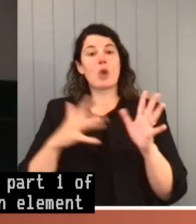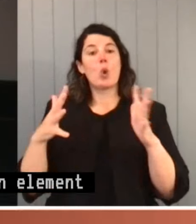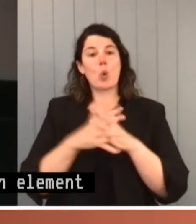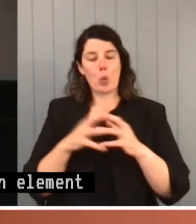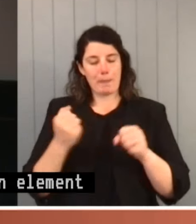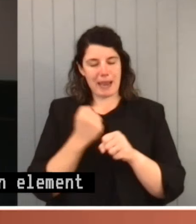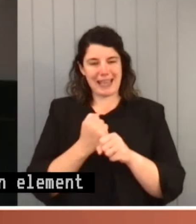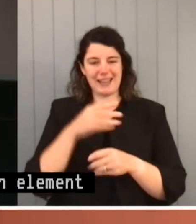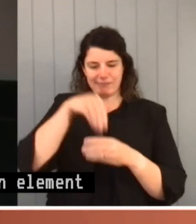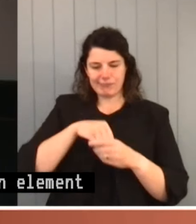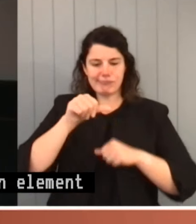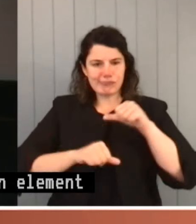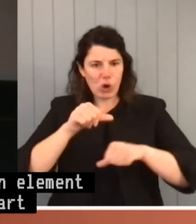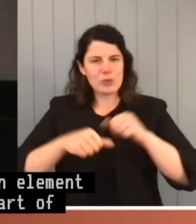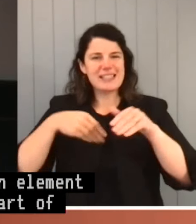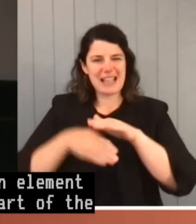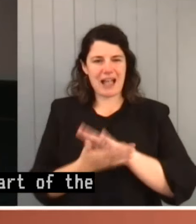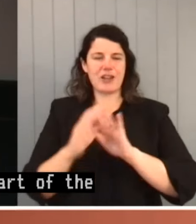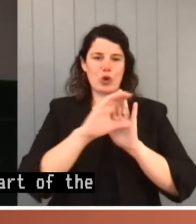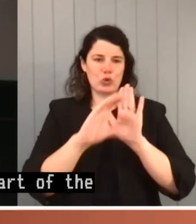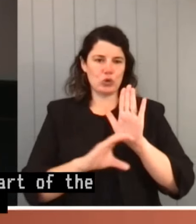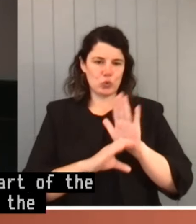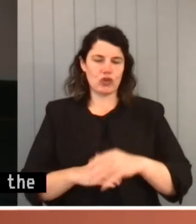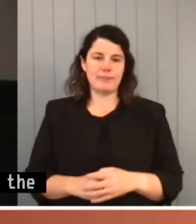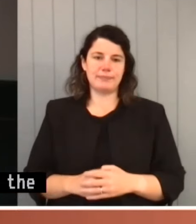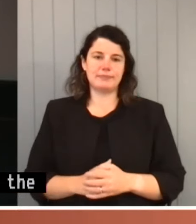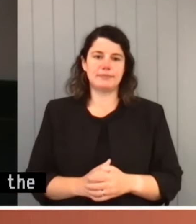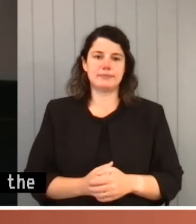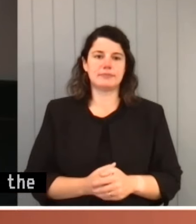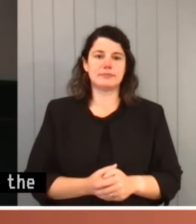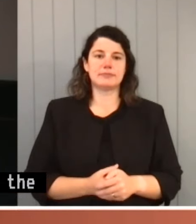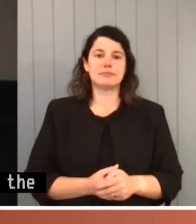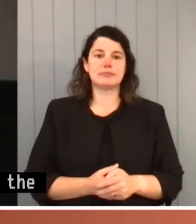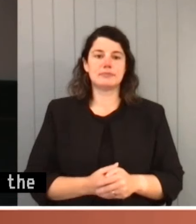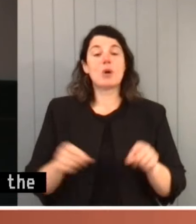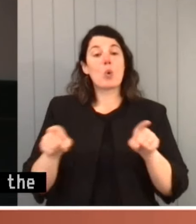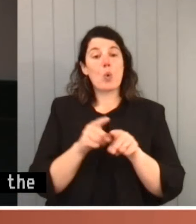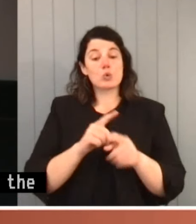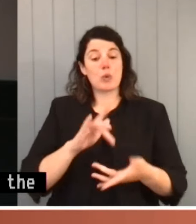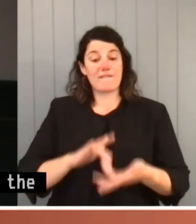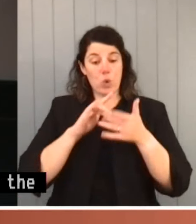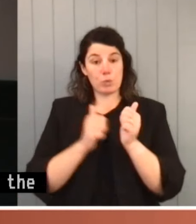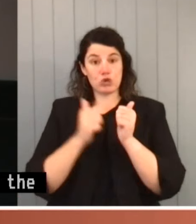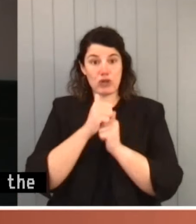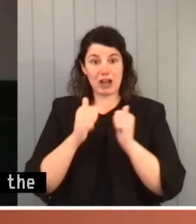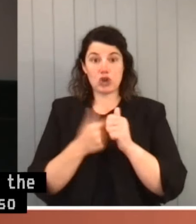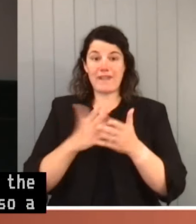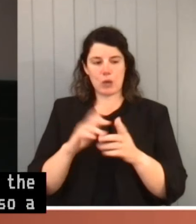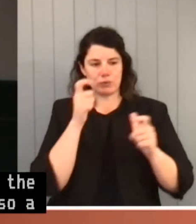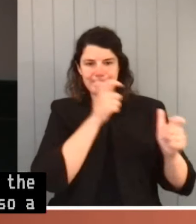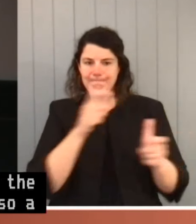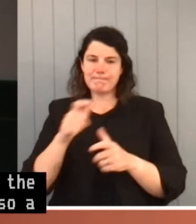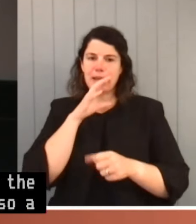Constitution. And it's also part of the formal structure of the system of responsible ministerial government,